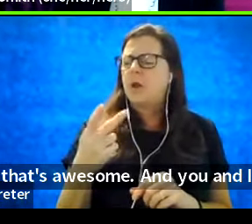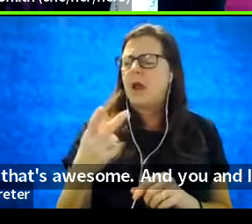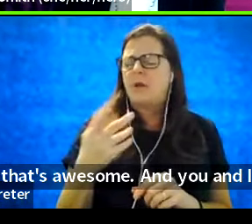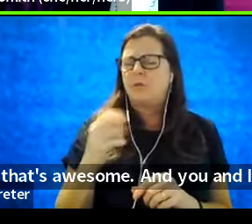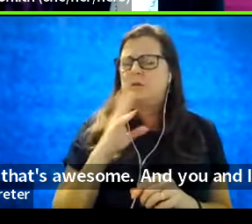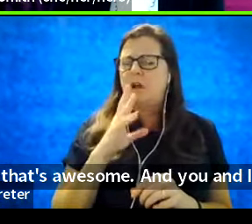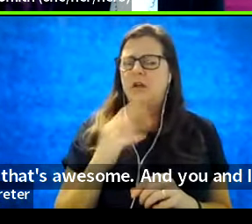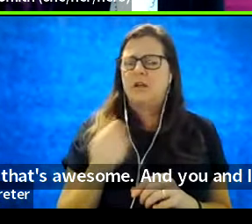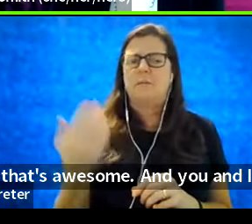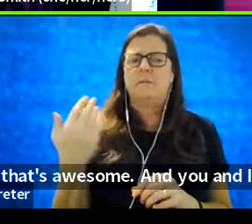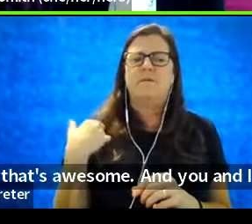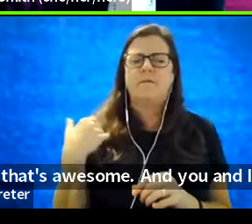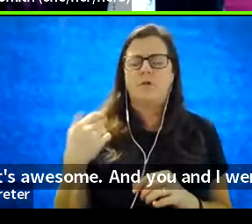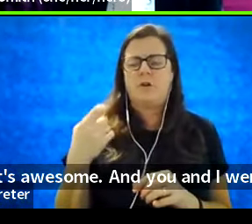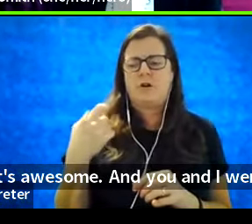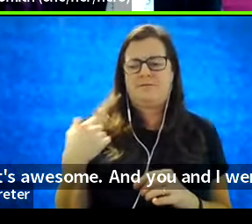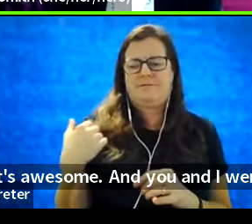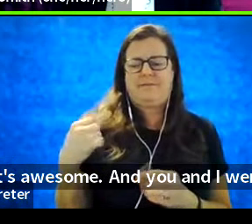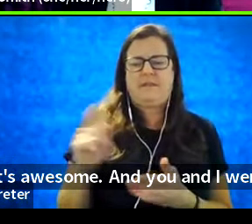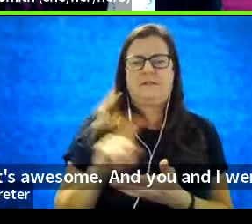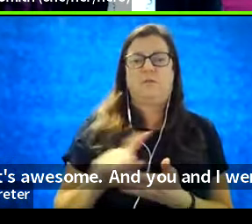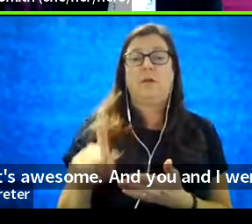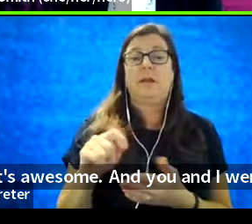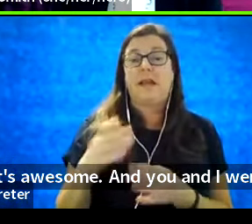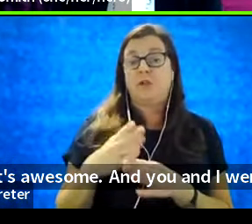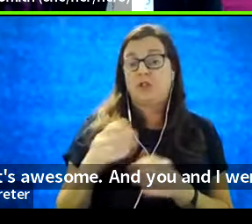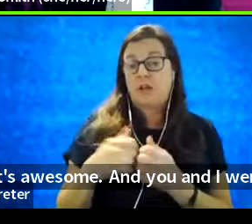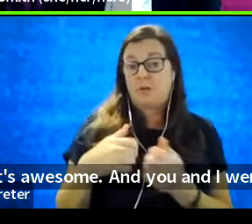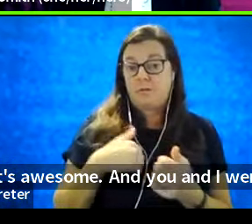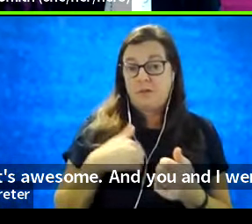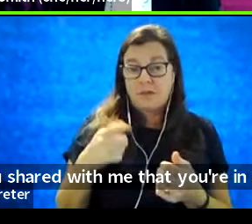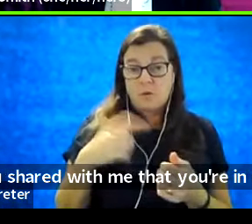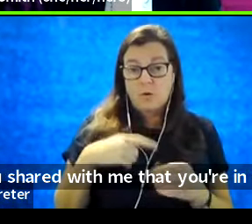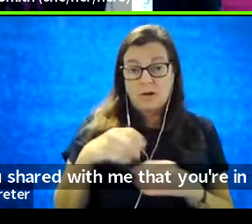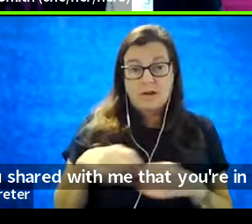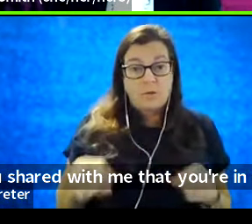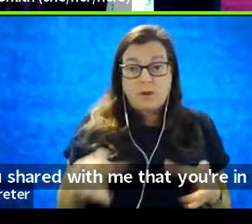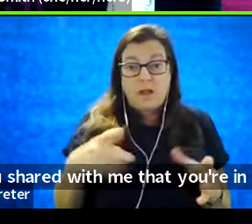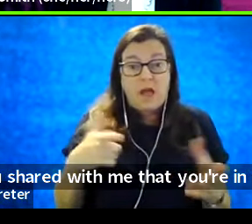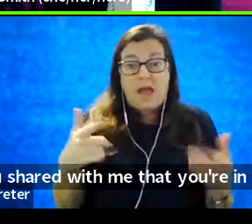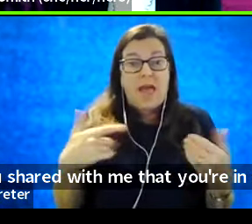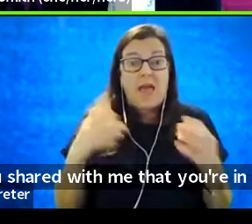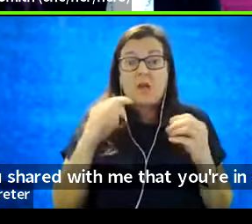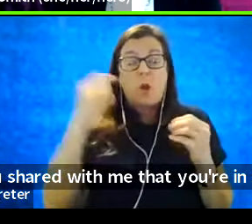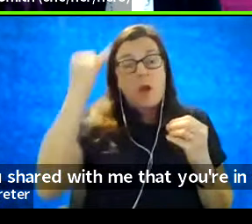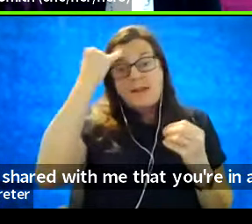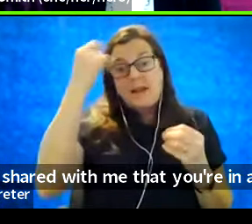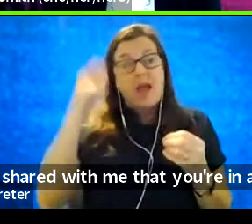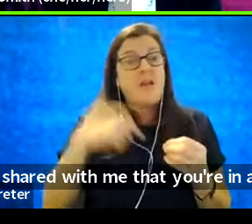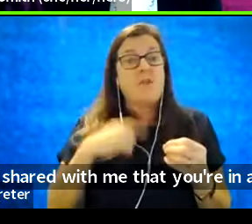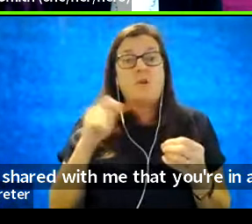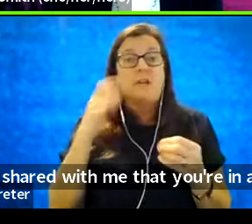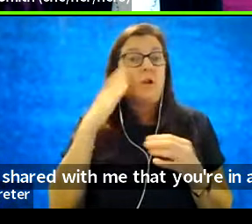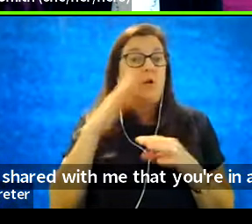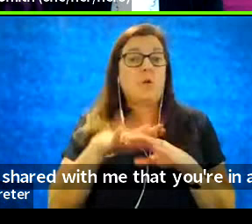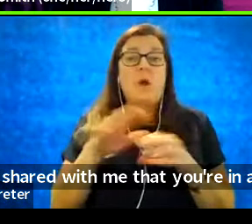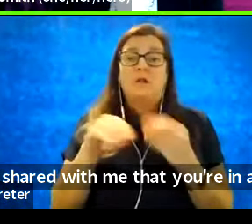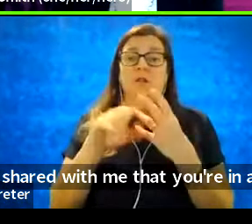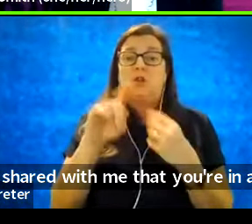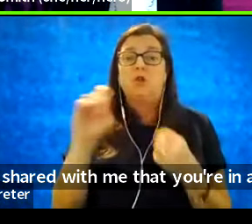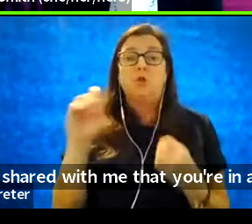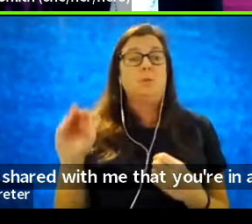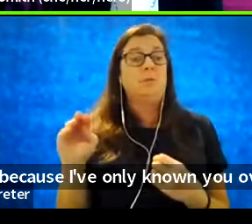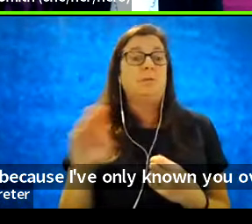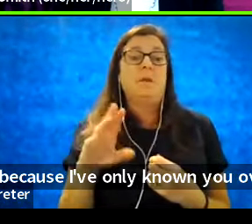this week and you shared with me that you were in a wheelchair, I had no idea because I've only known you over Zoom. And